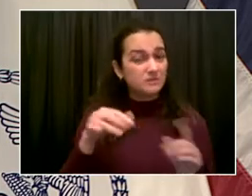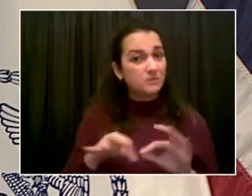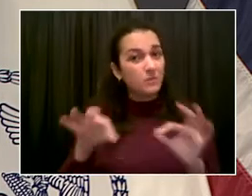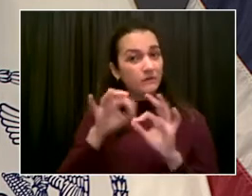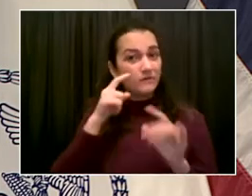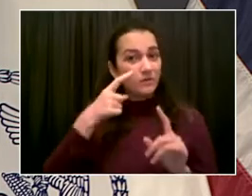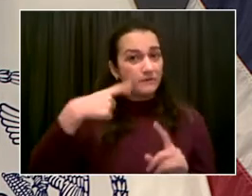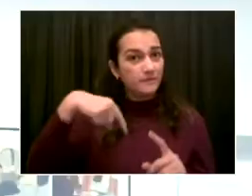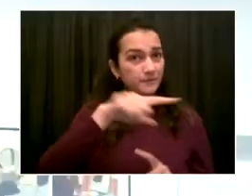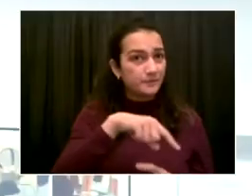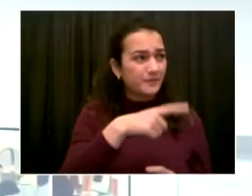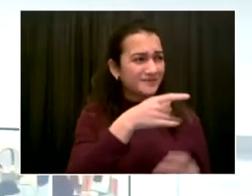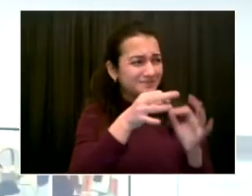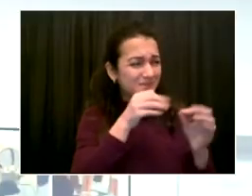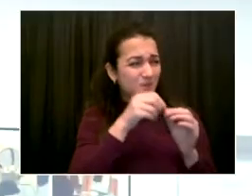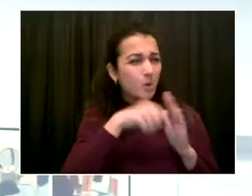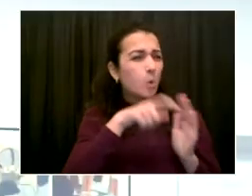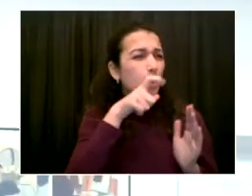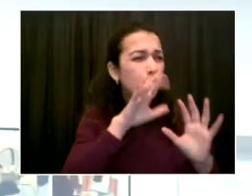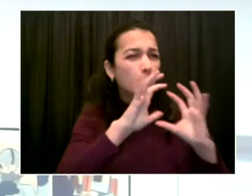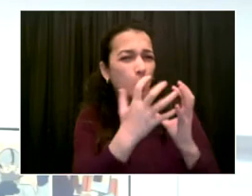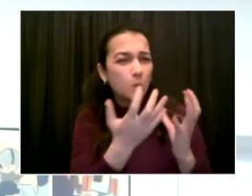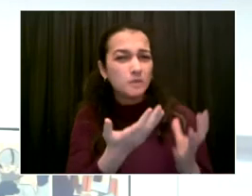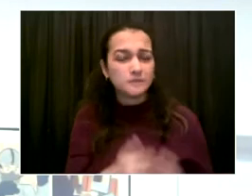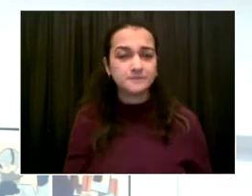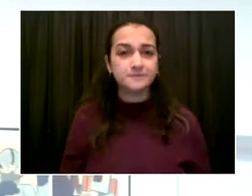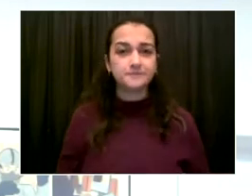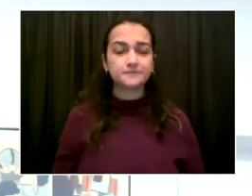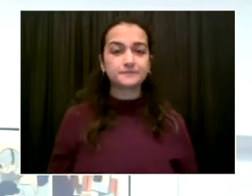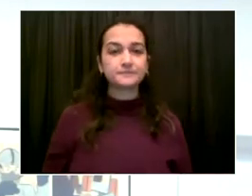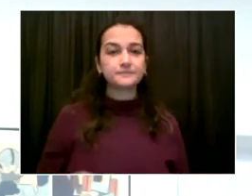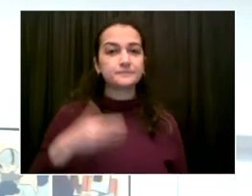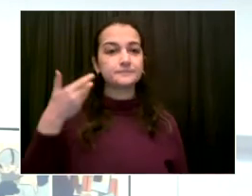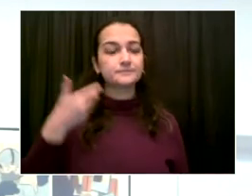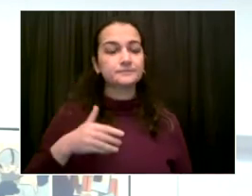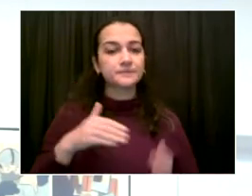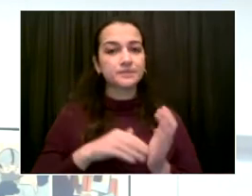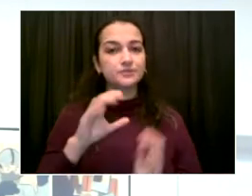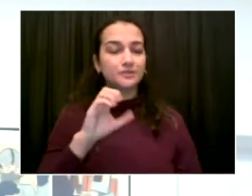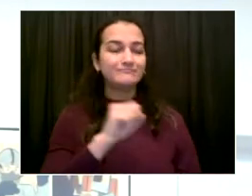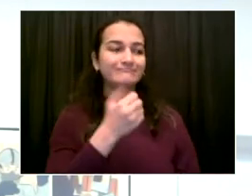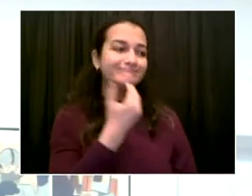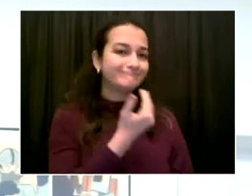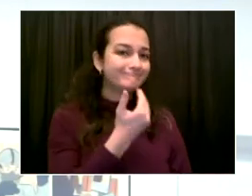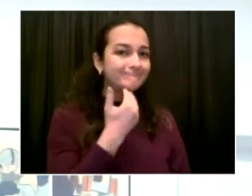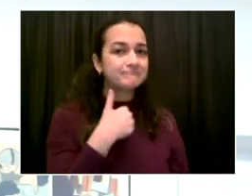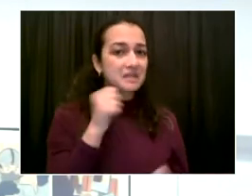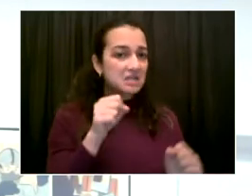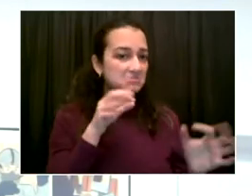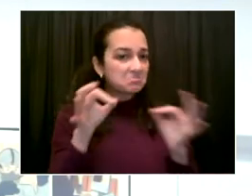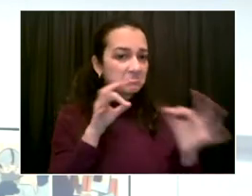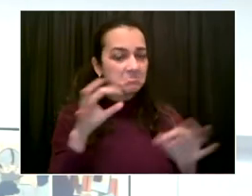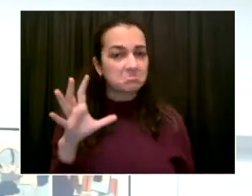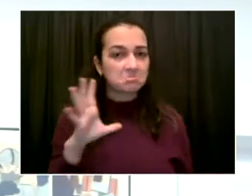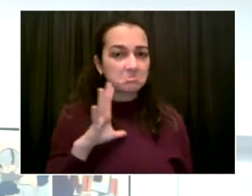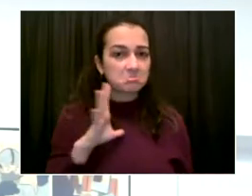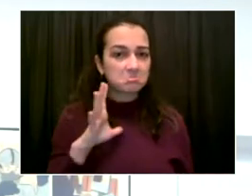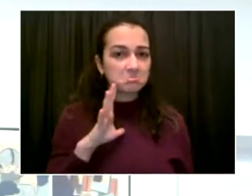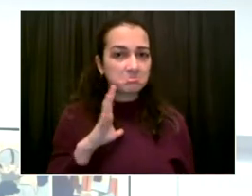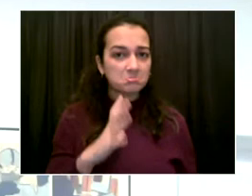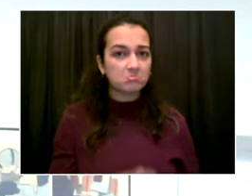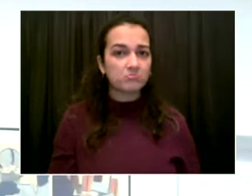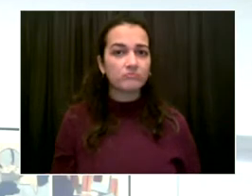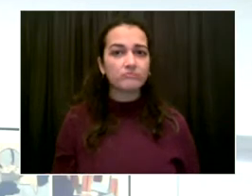Yes, sir. We're happy to follow up on the details, but the big picture is that we had previously issued